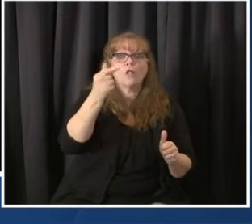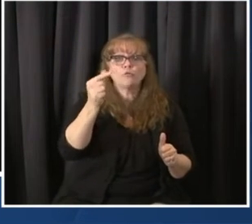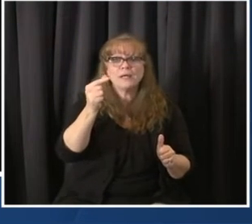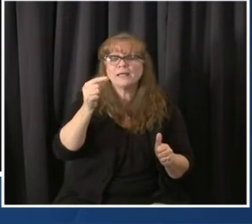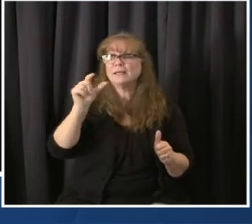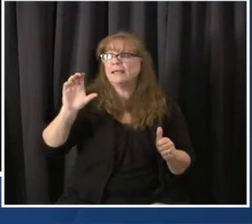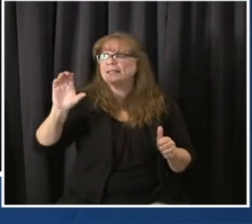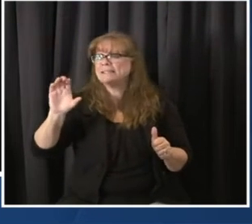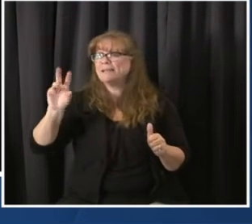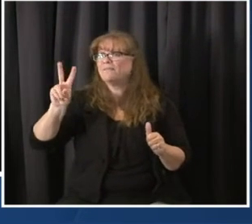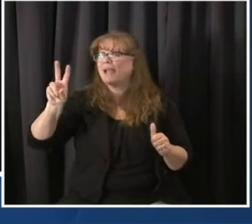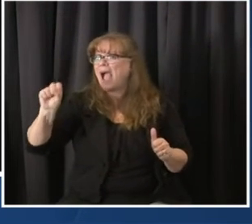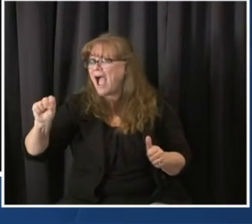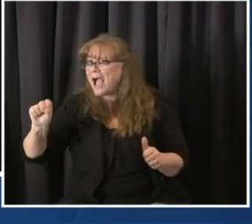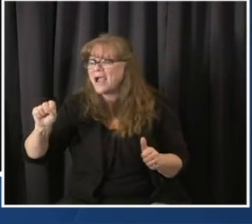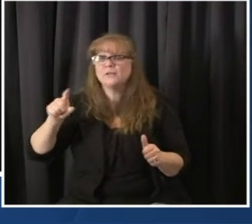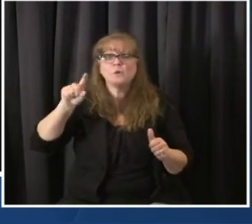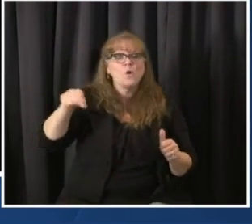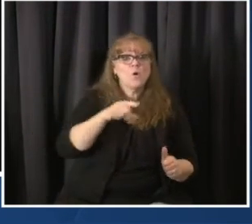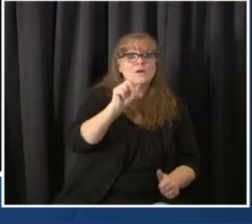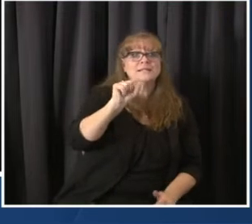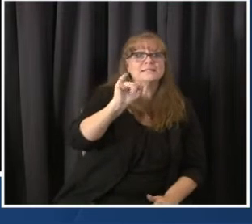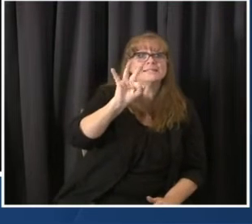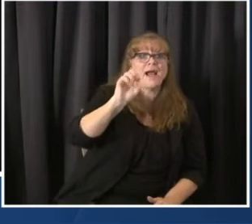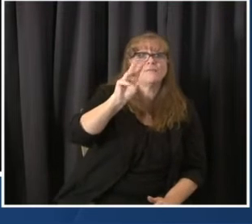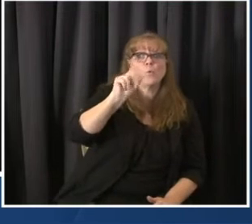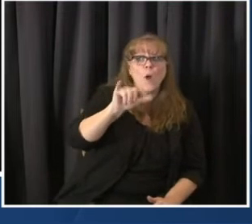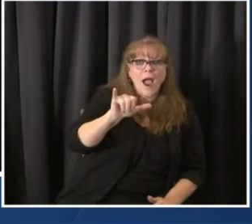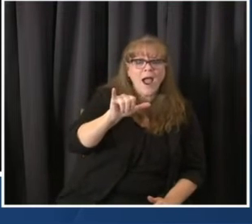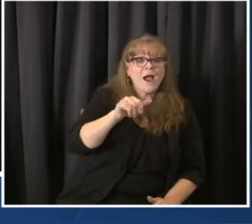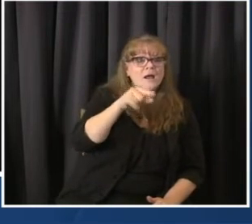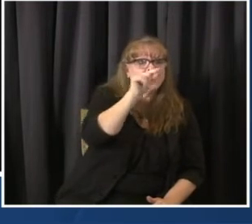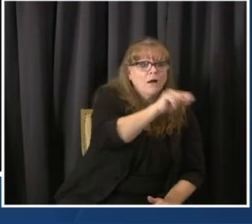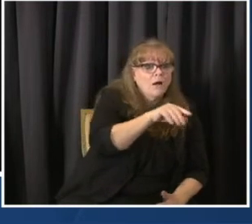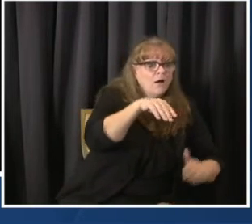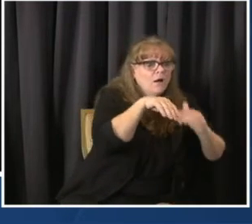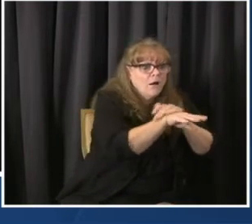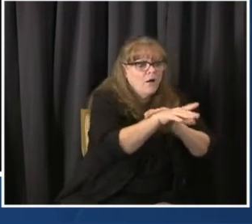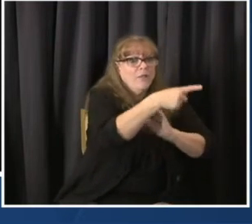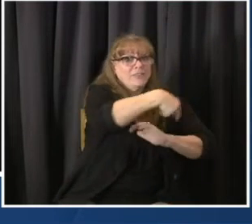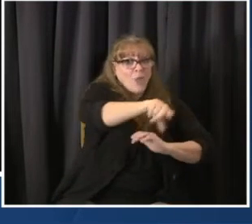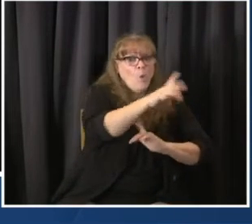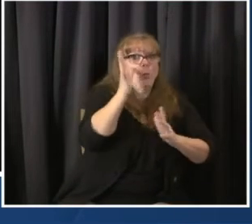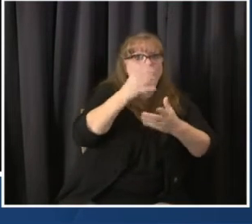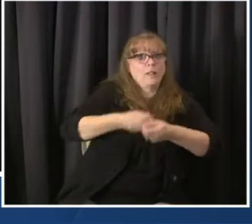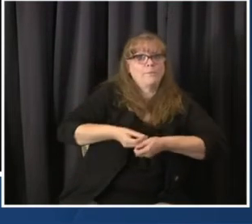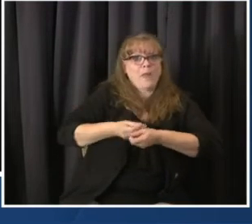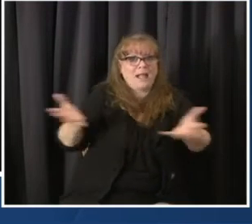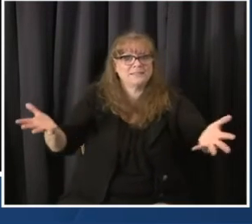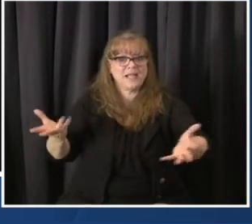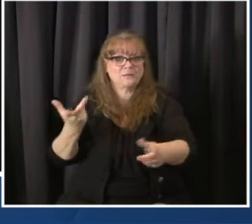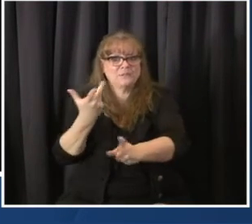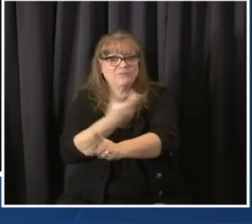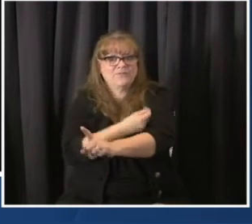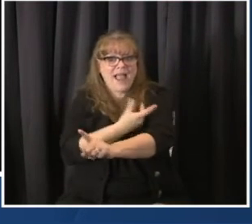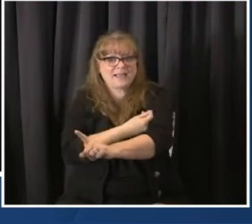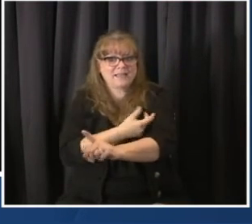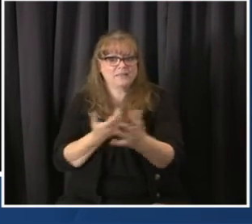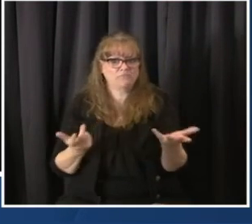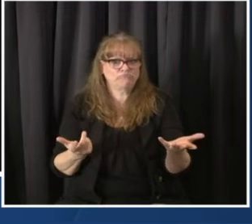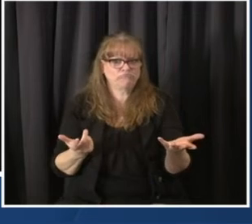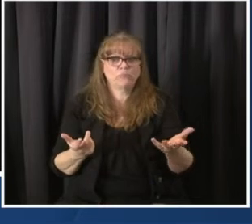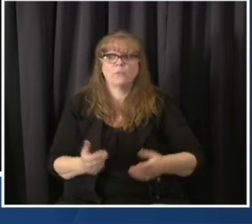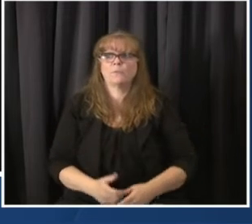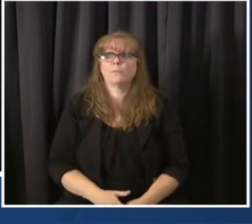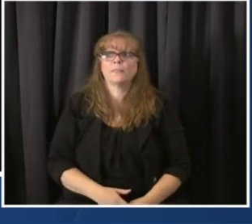Colorado? Yeah, so we certainly welcome once we have sufficient quantities of vaccines, broader distribution